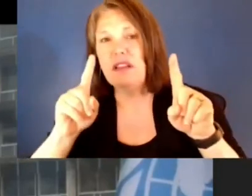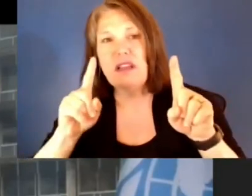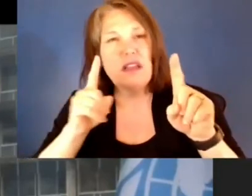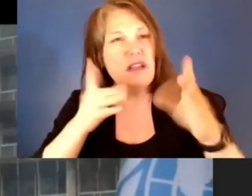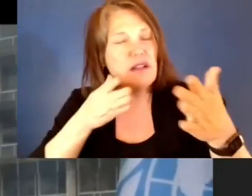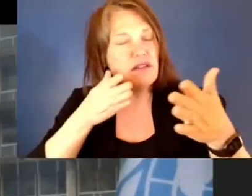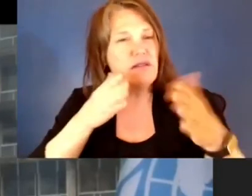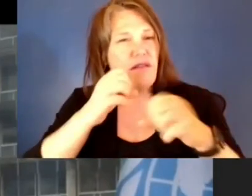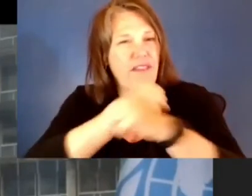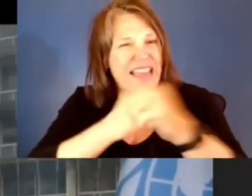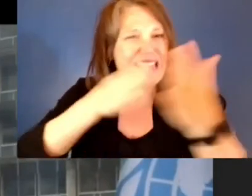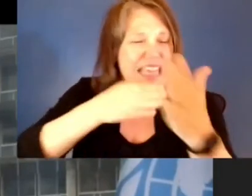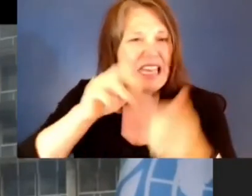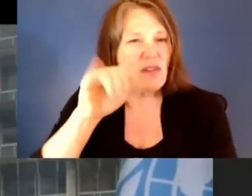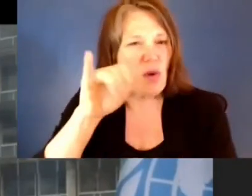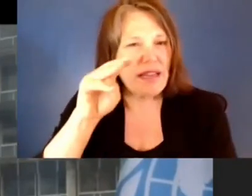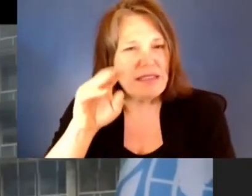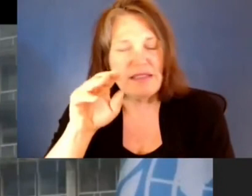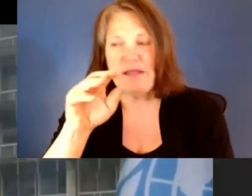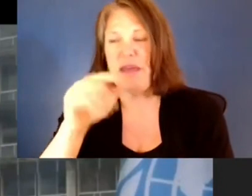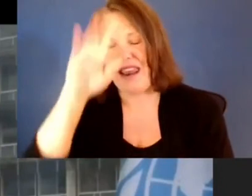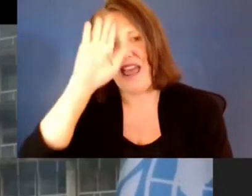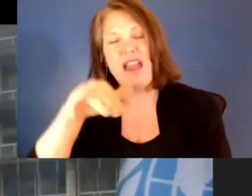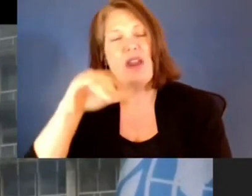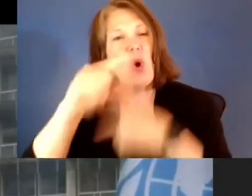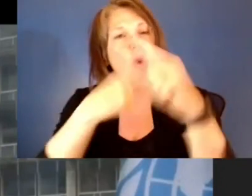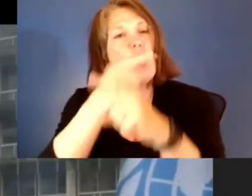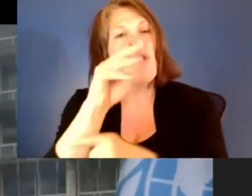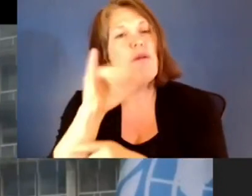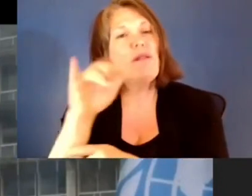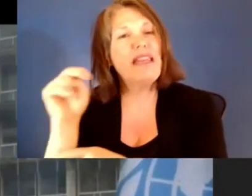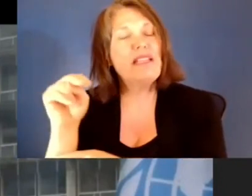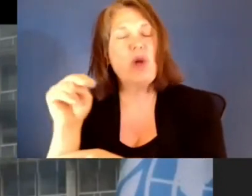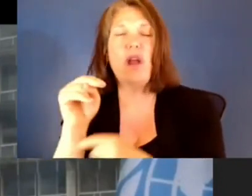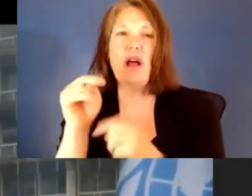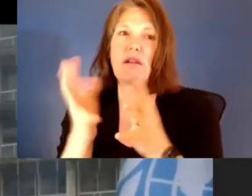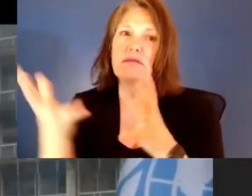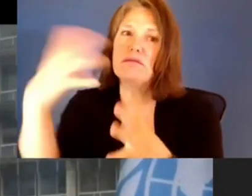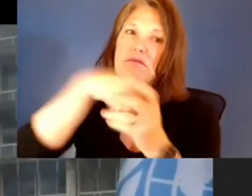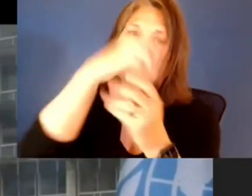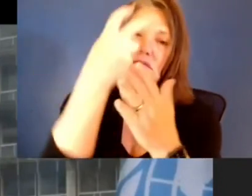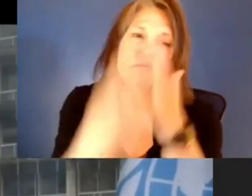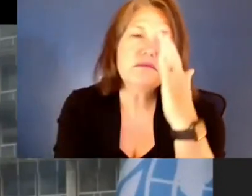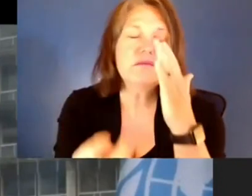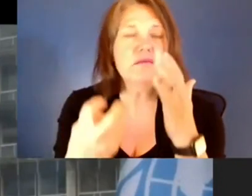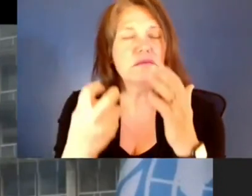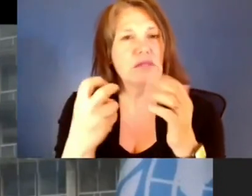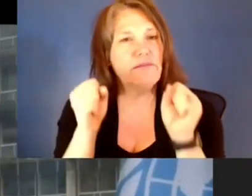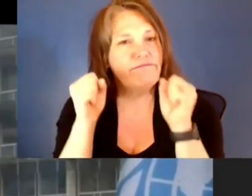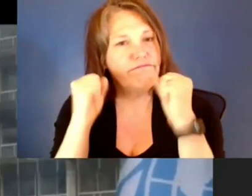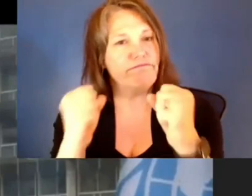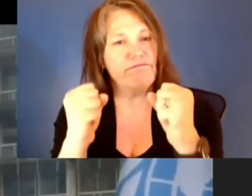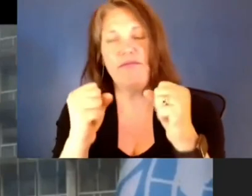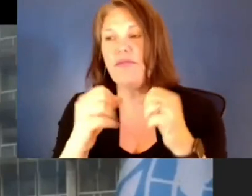how committed Global Minnesota is in this field. In addition to a campaign United Against Racism,